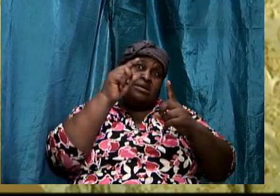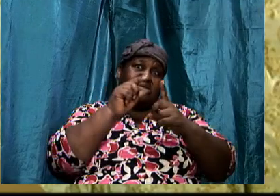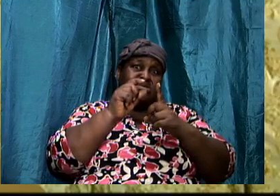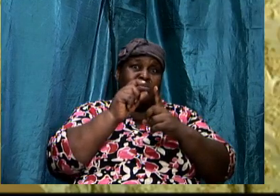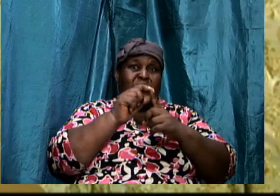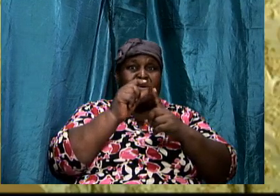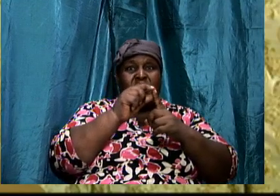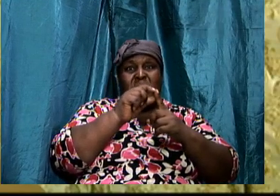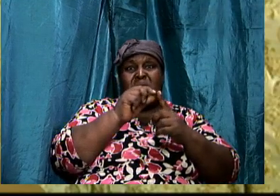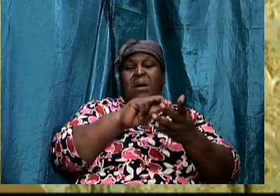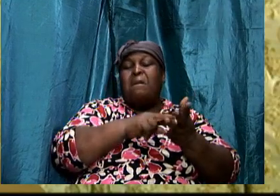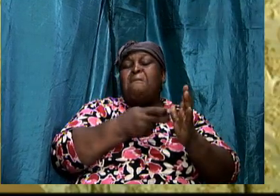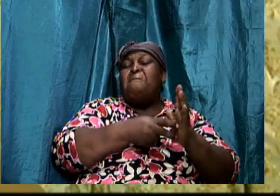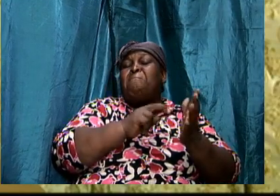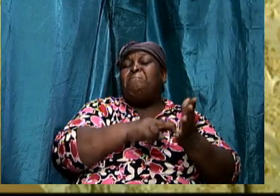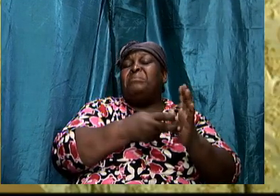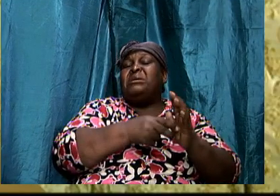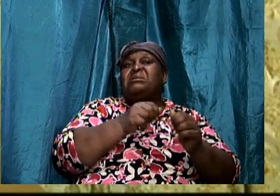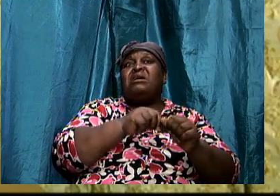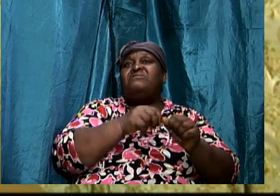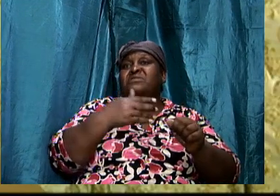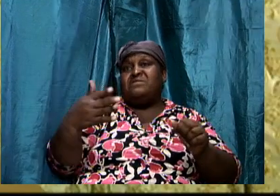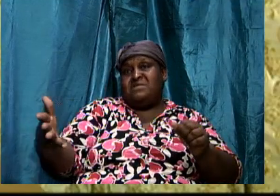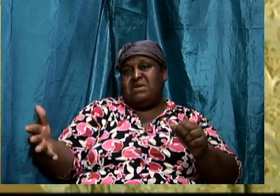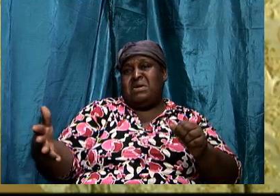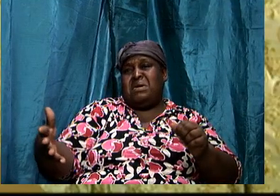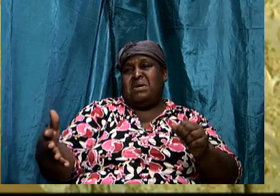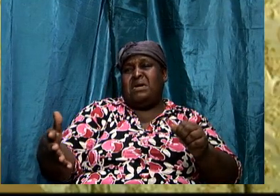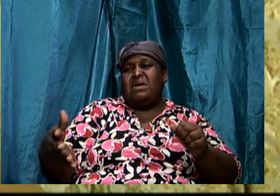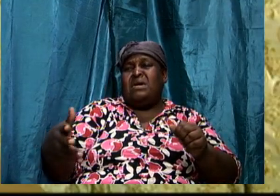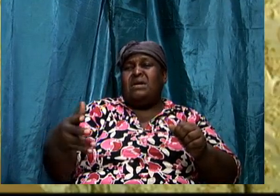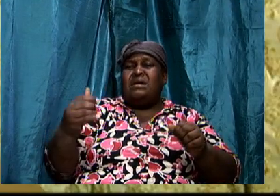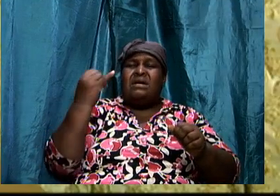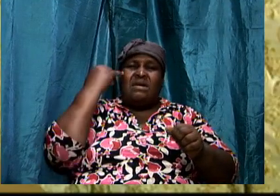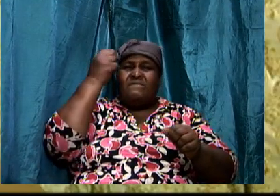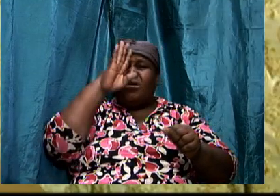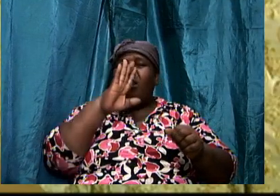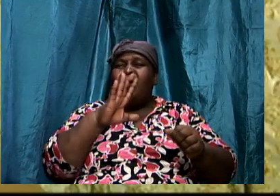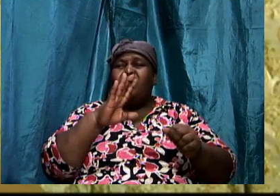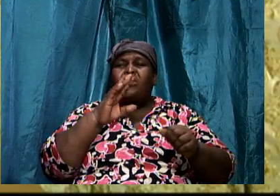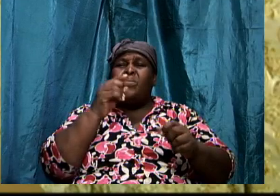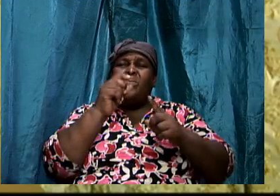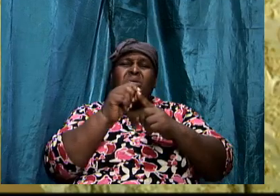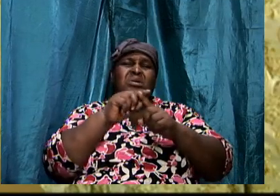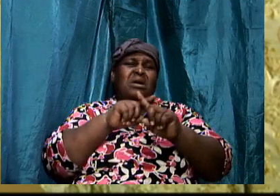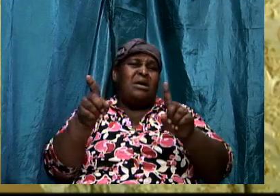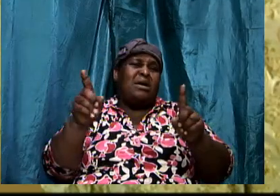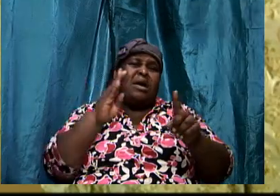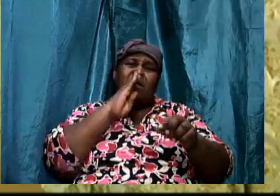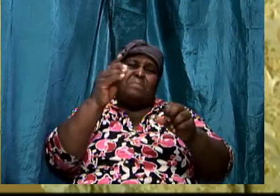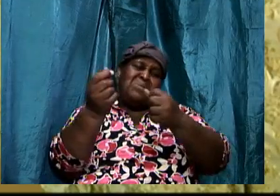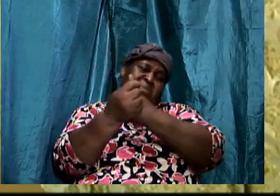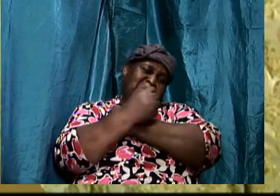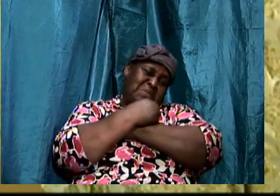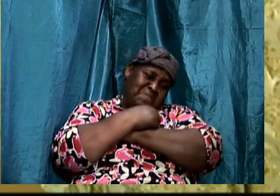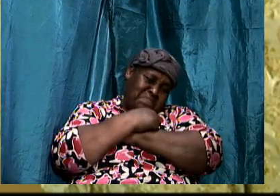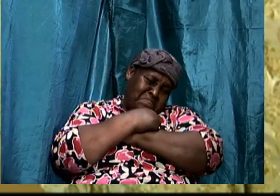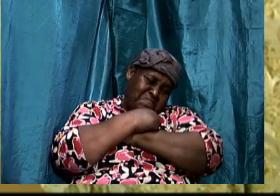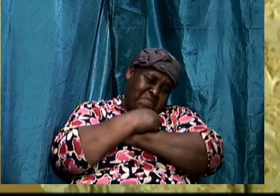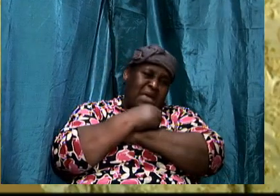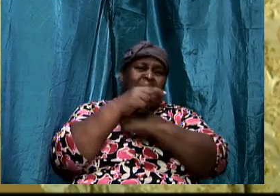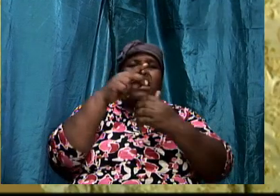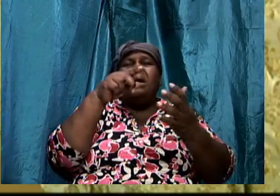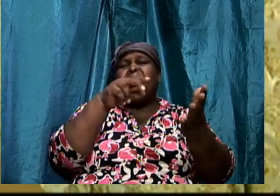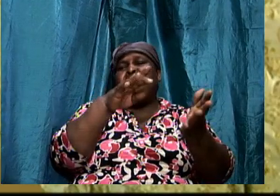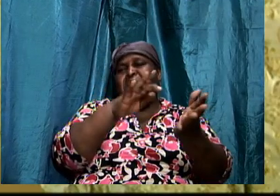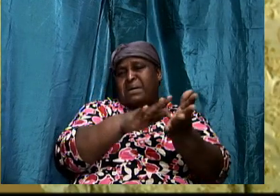If His Word cannot be embraced, if His words are not bankable, if